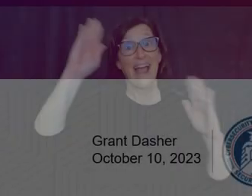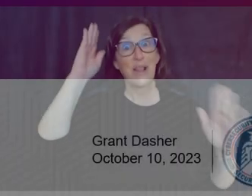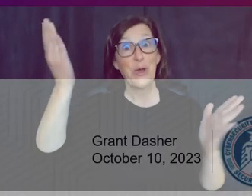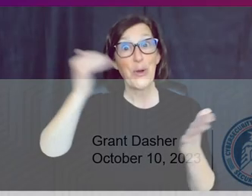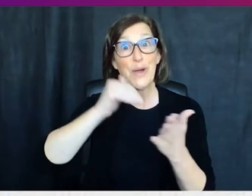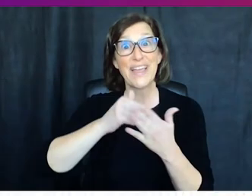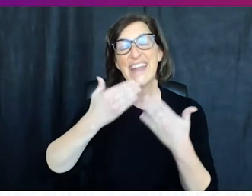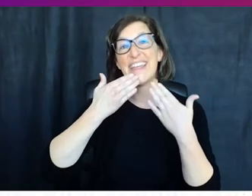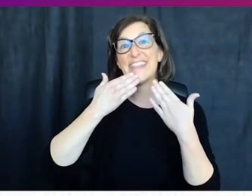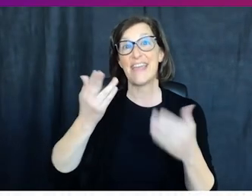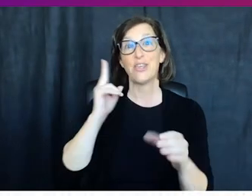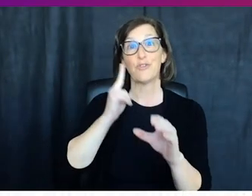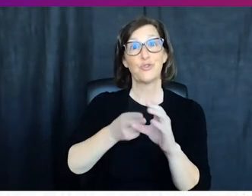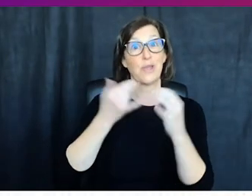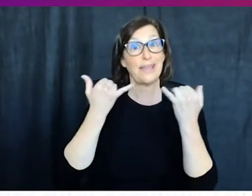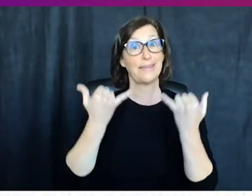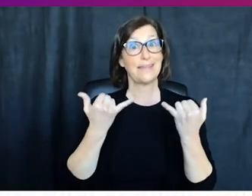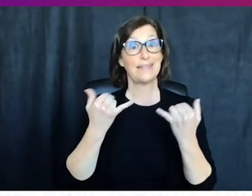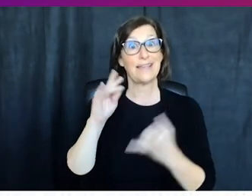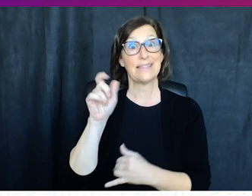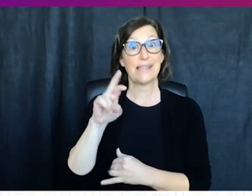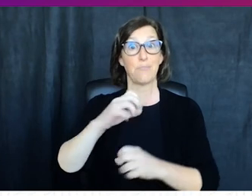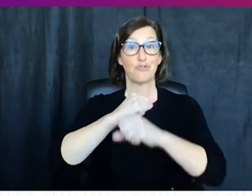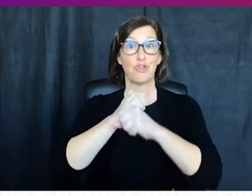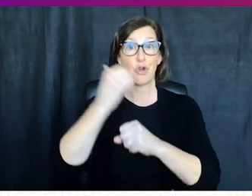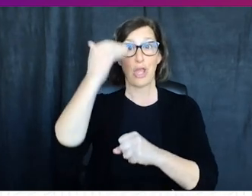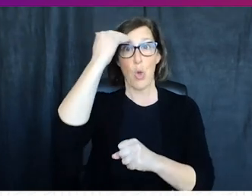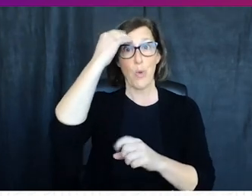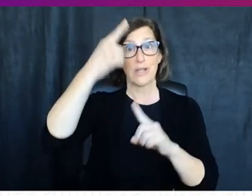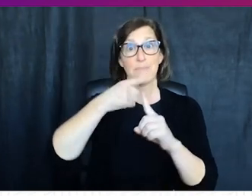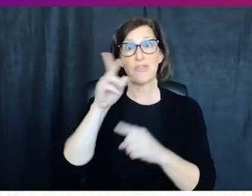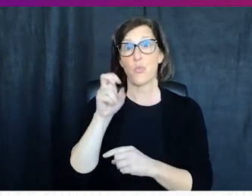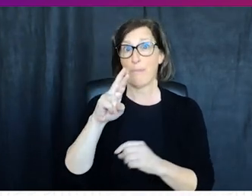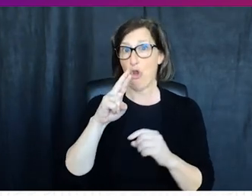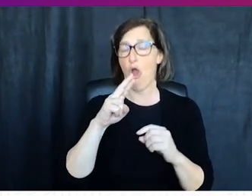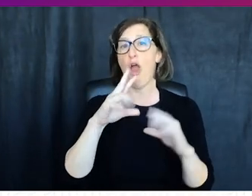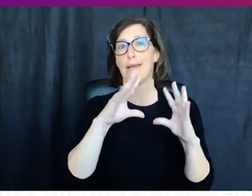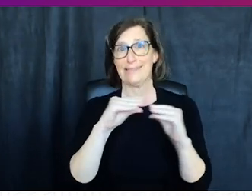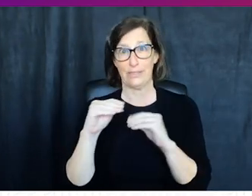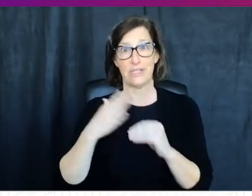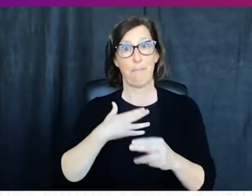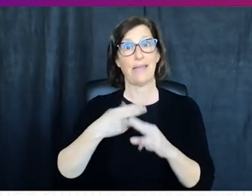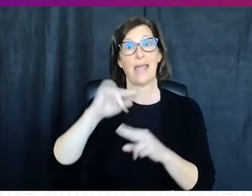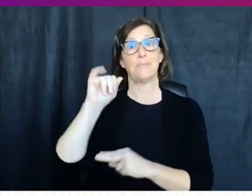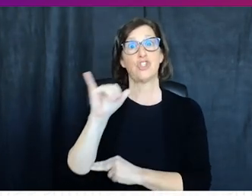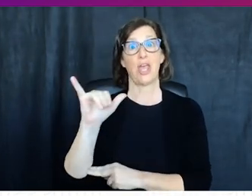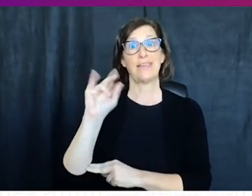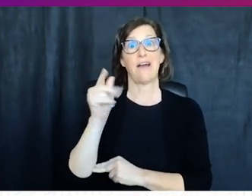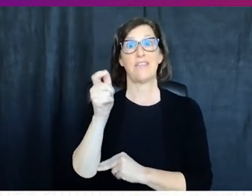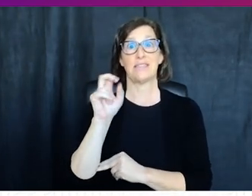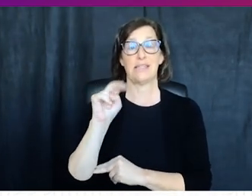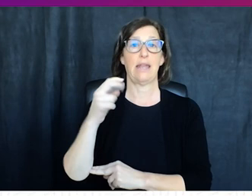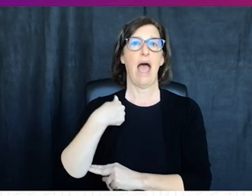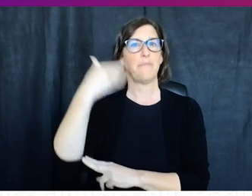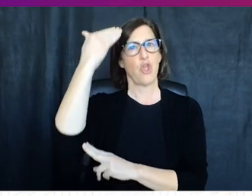so hello again everybody thank you again for joining today's cyber security awareness month webinar series my name is jay covington